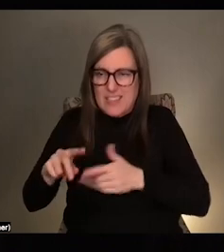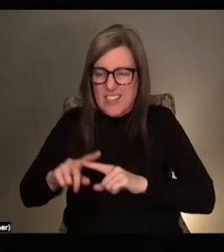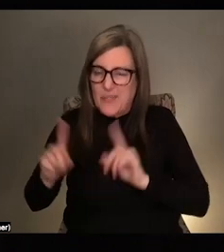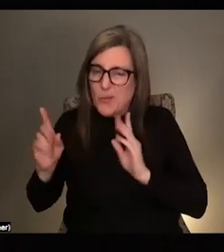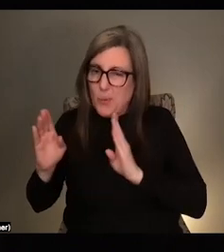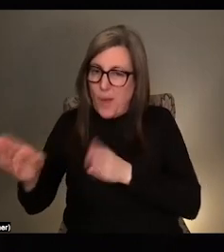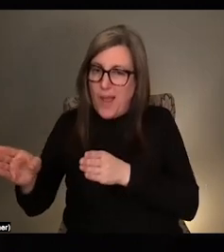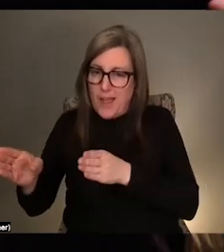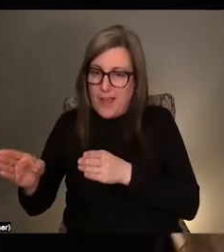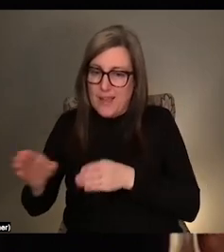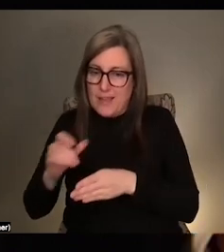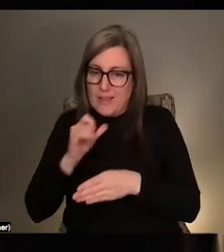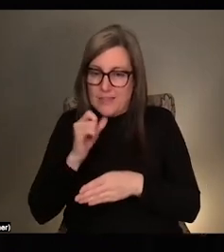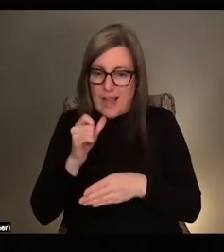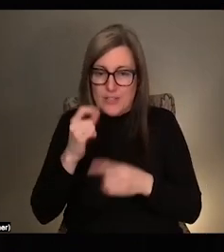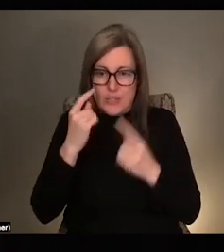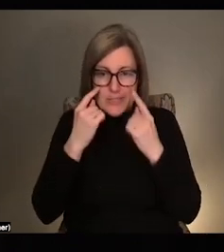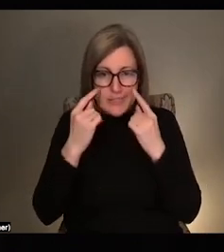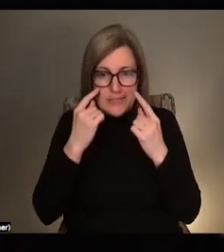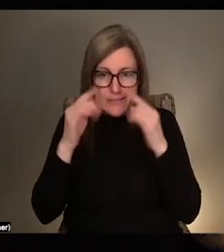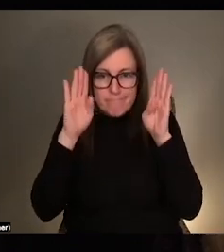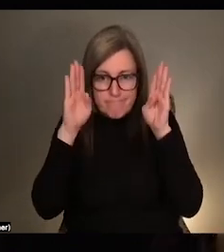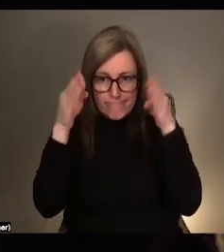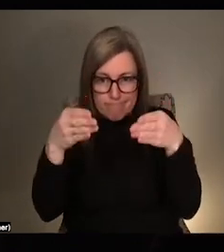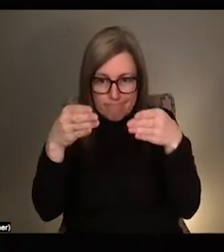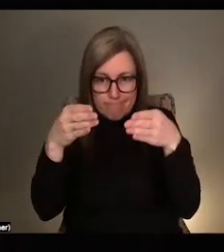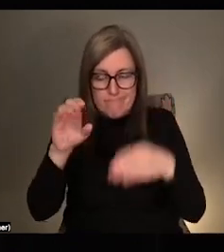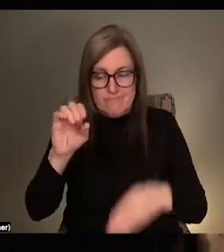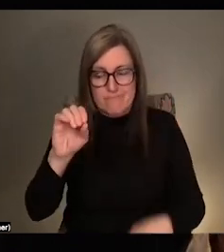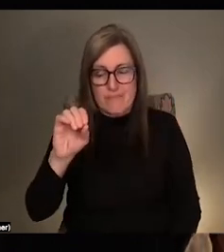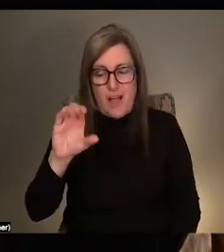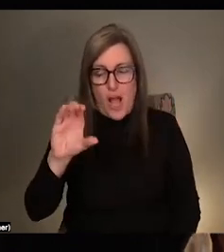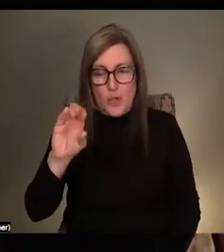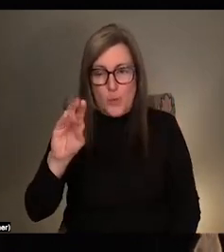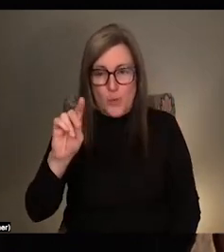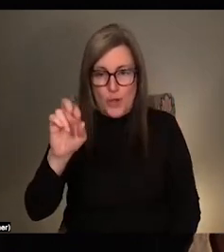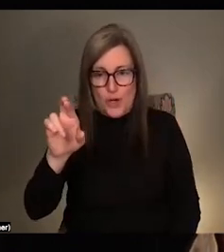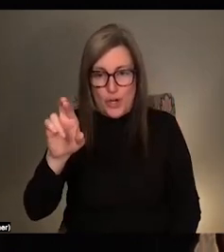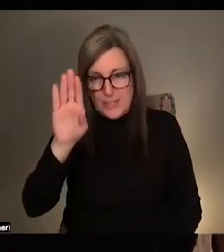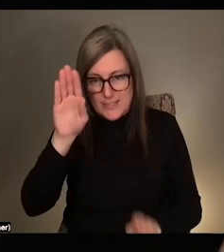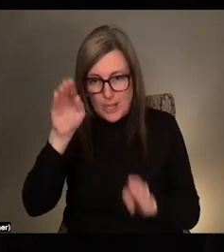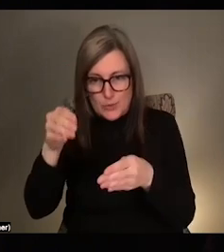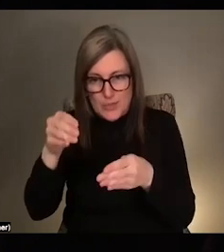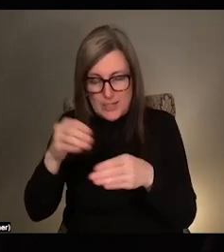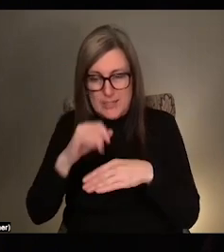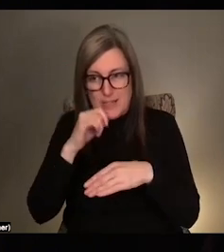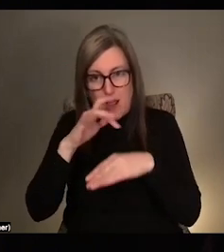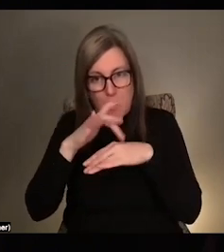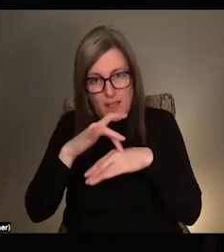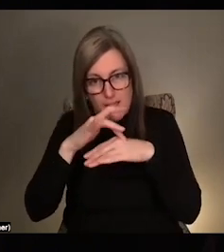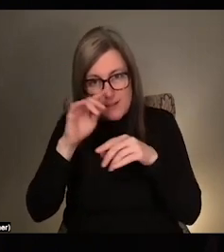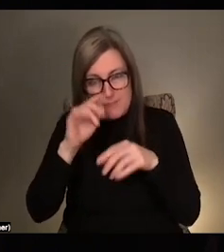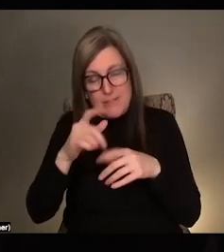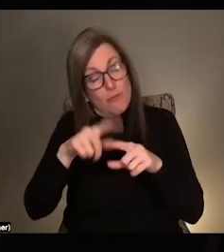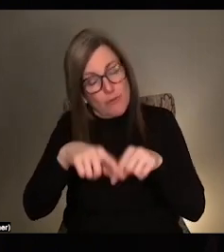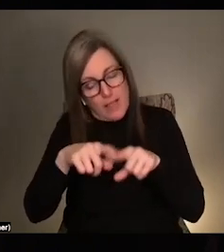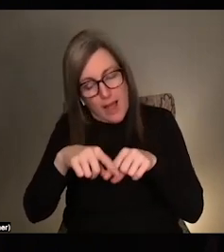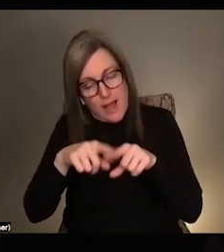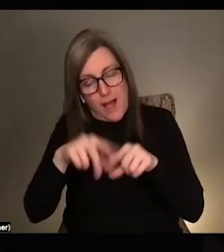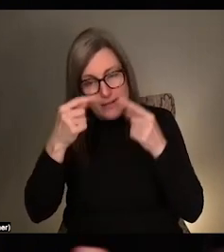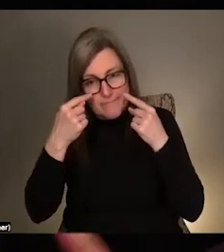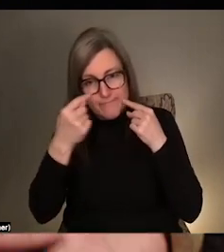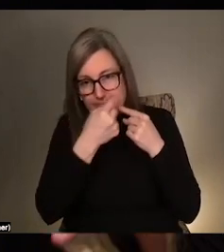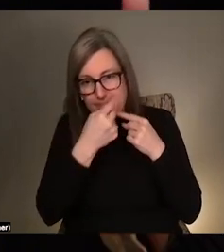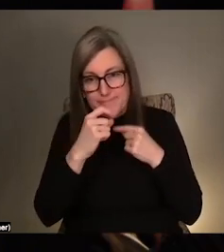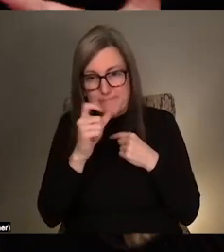you know, as we say, ocular centric or is not so visual or overly reliant on visuality in a certain way. So that